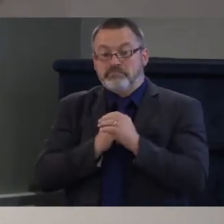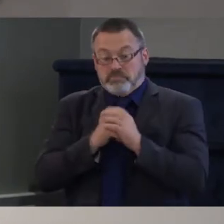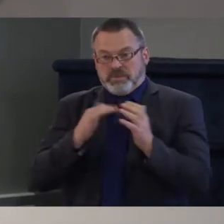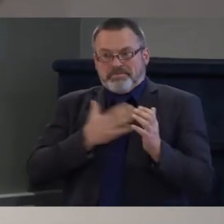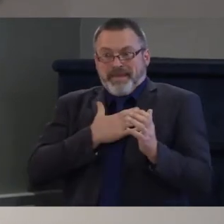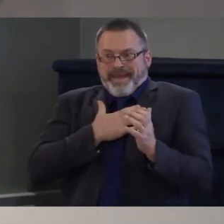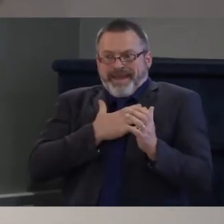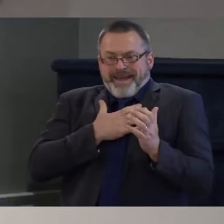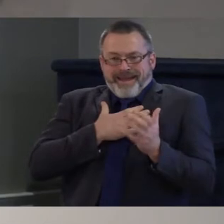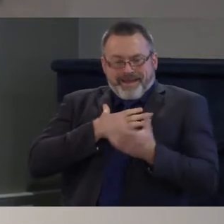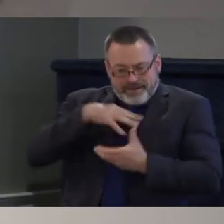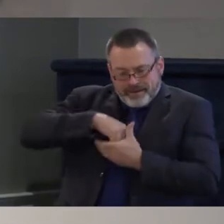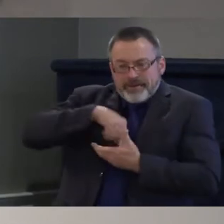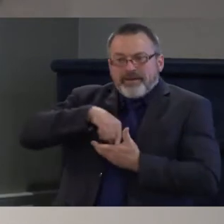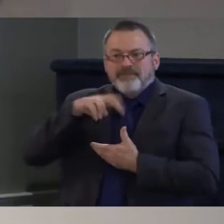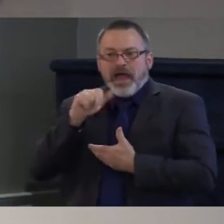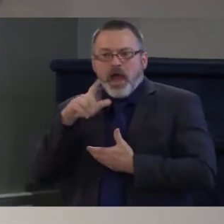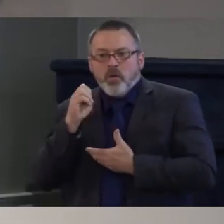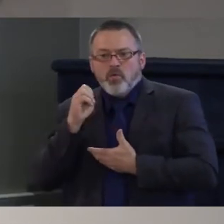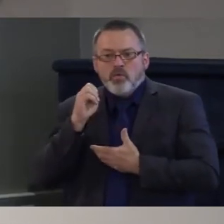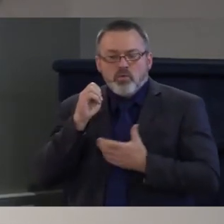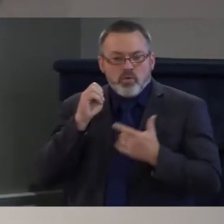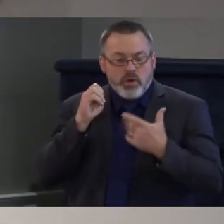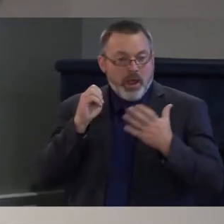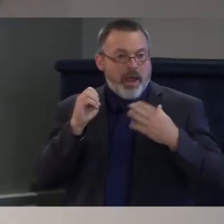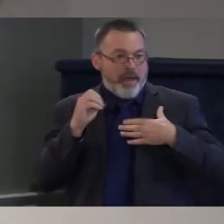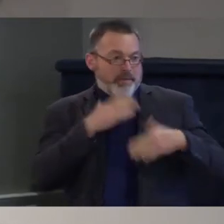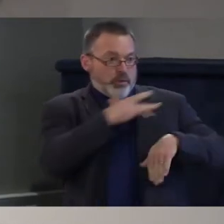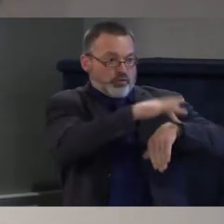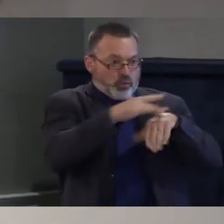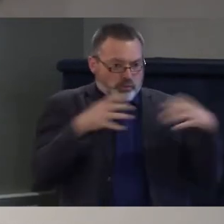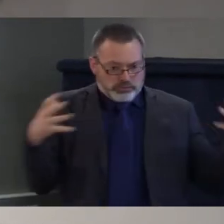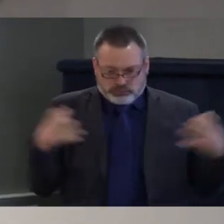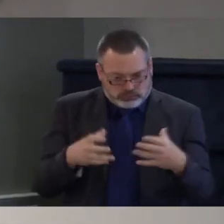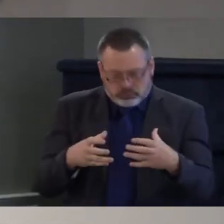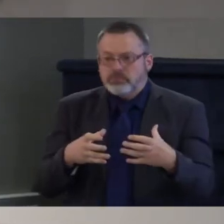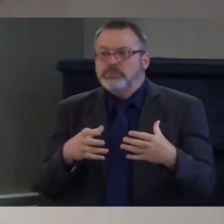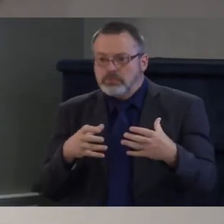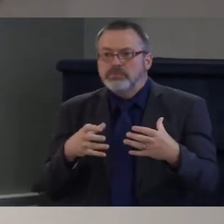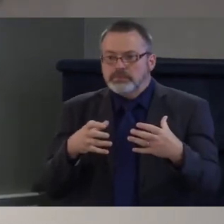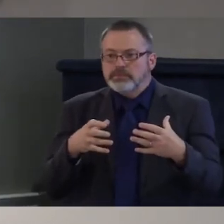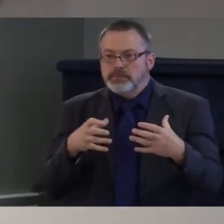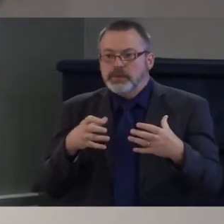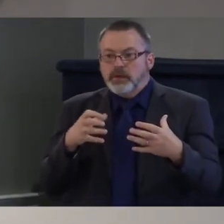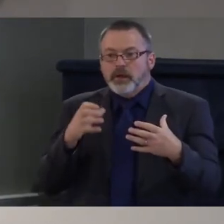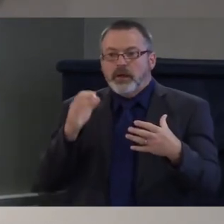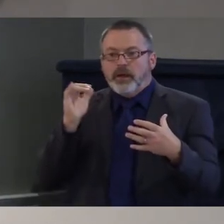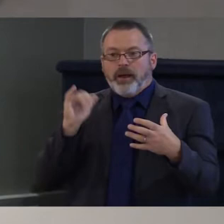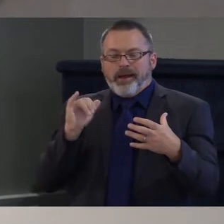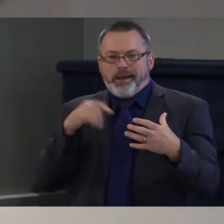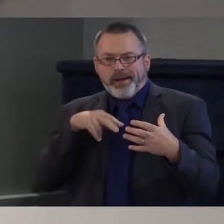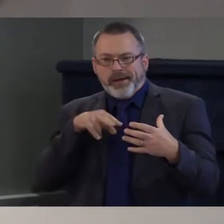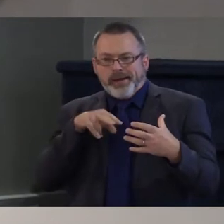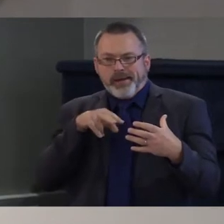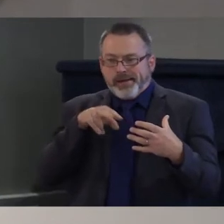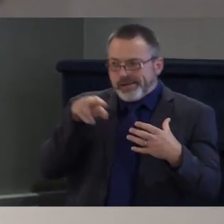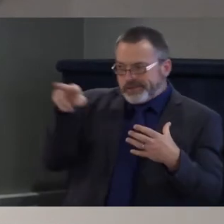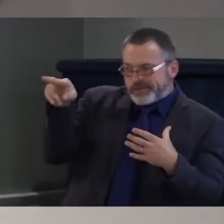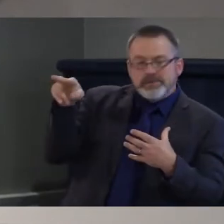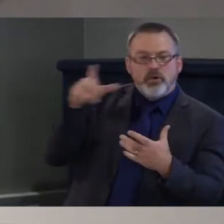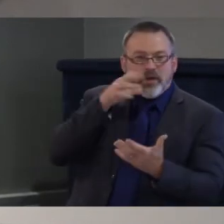us have these resources and where it needs to come from is where it is most equitable to come from which is our bloated military budget the